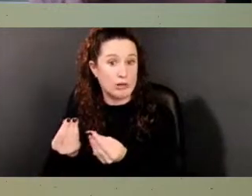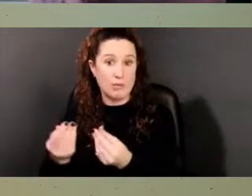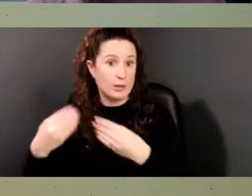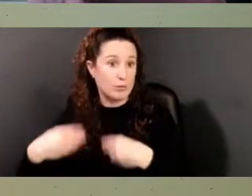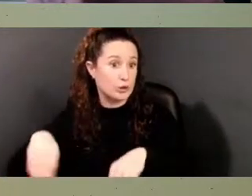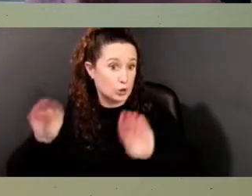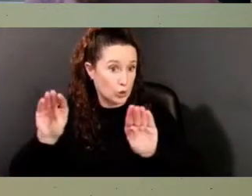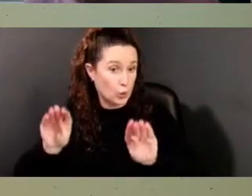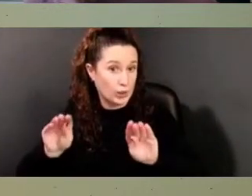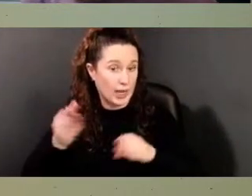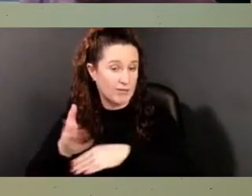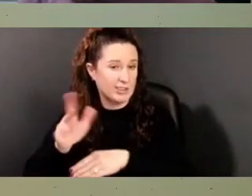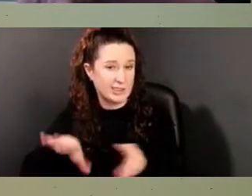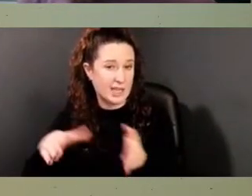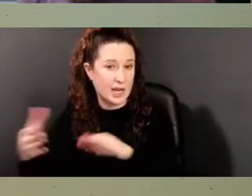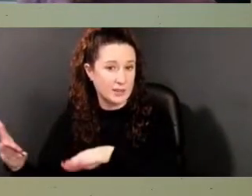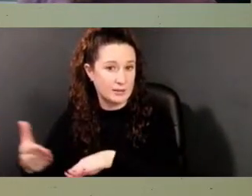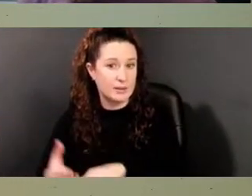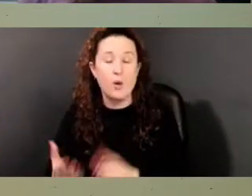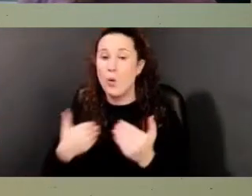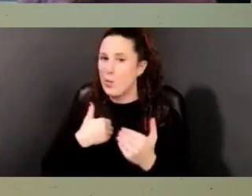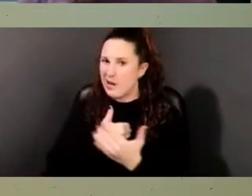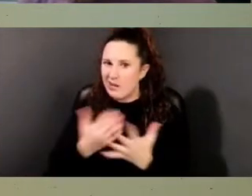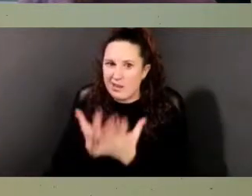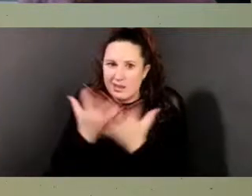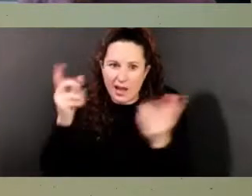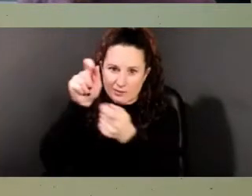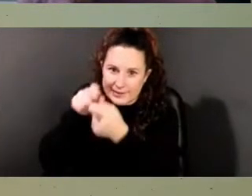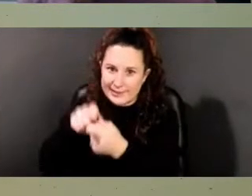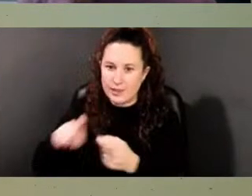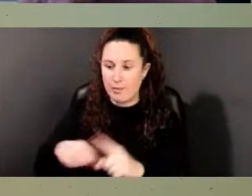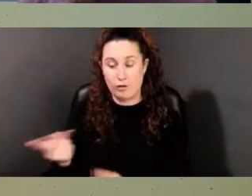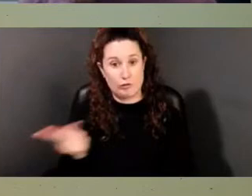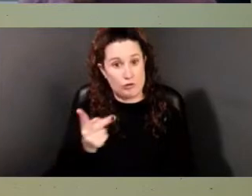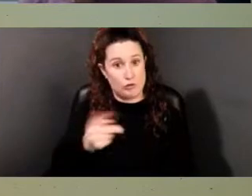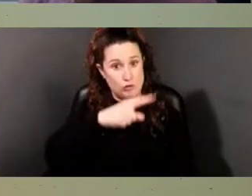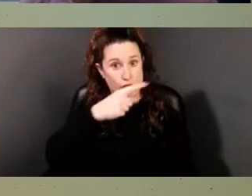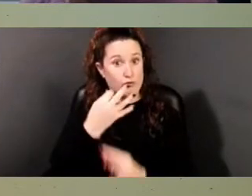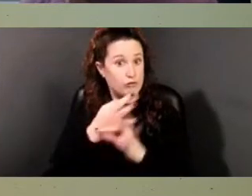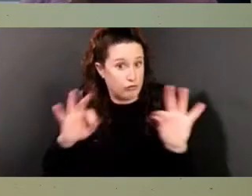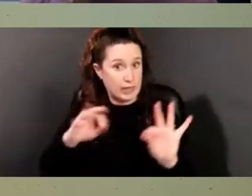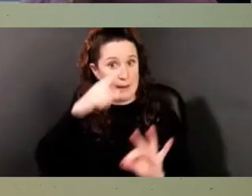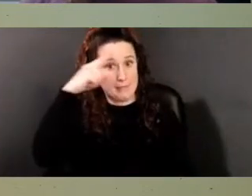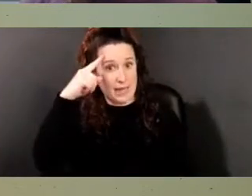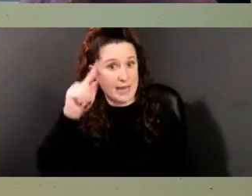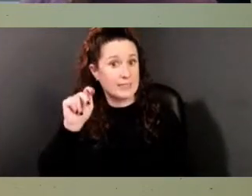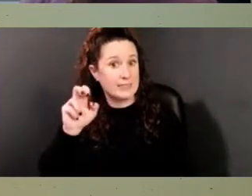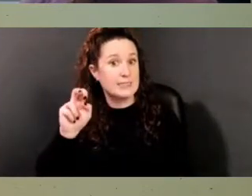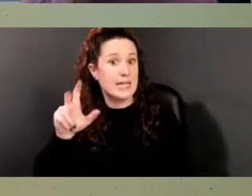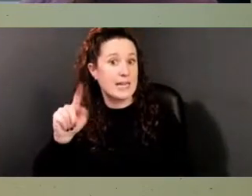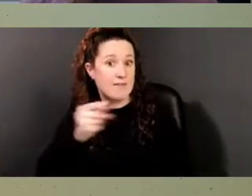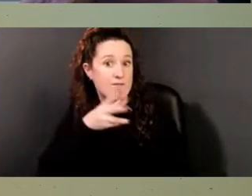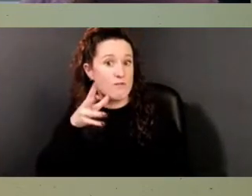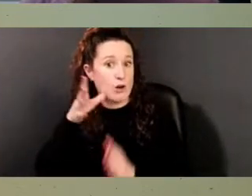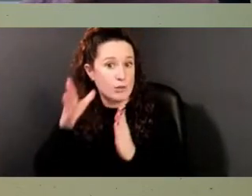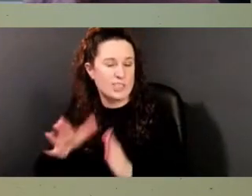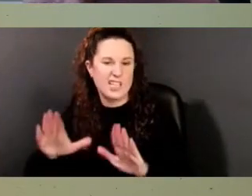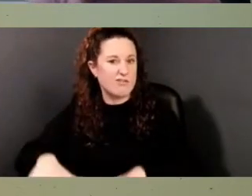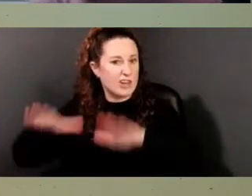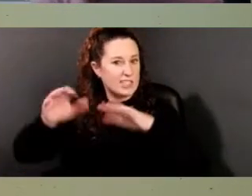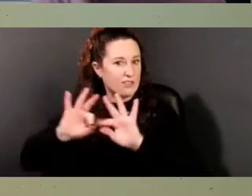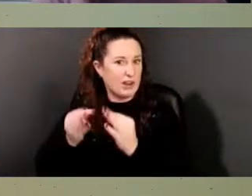There's even more detail to the stories of these two free black tenant farmers who lived, worked, and raised their families on the Jones Neck.